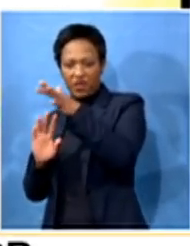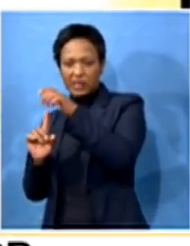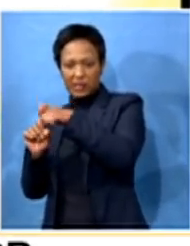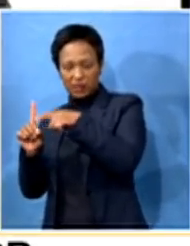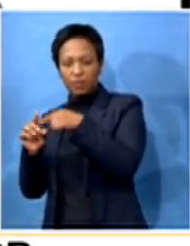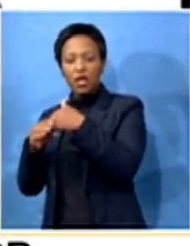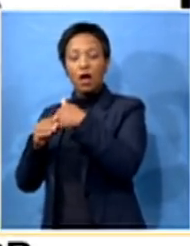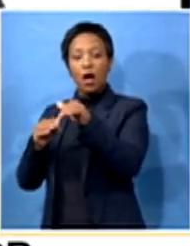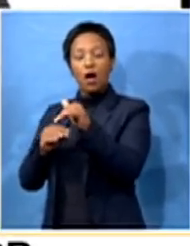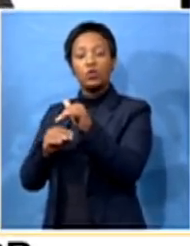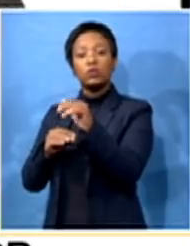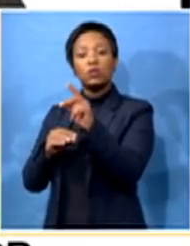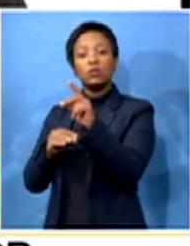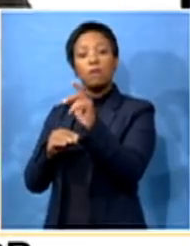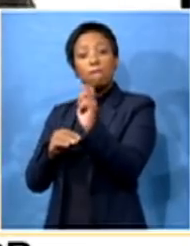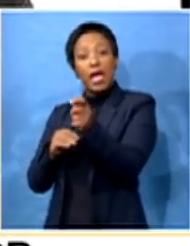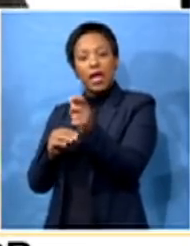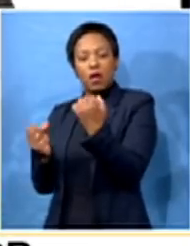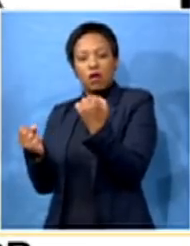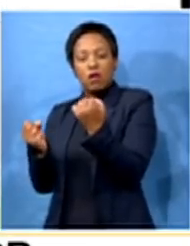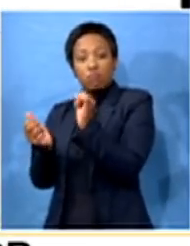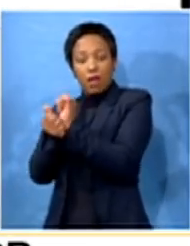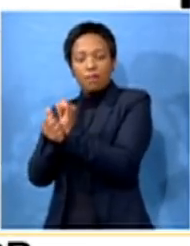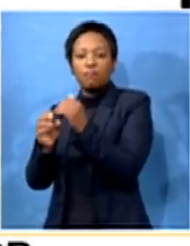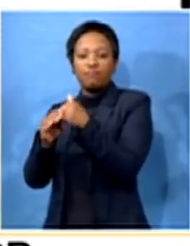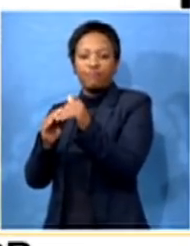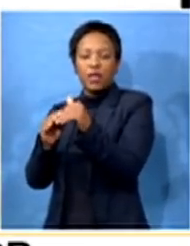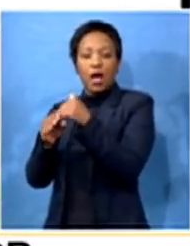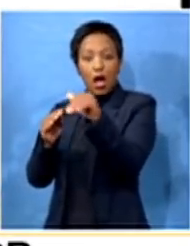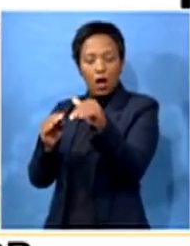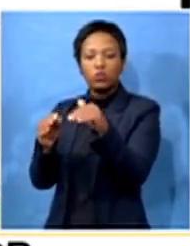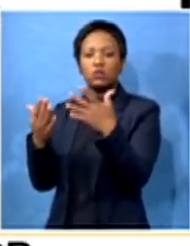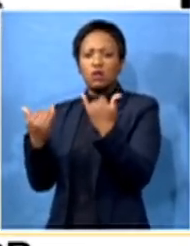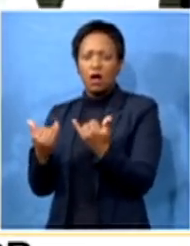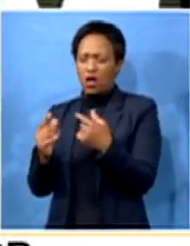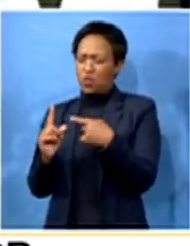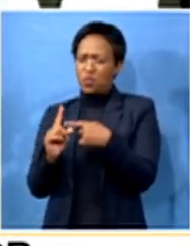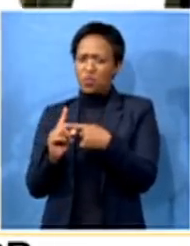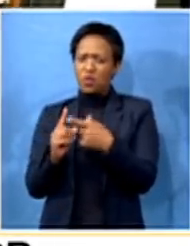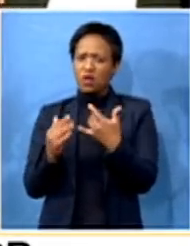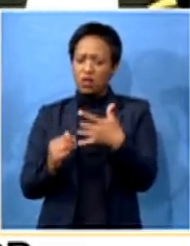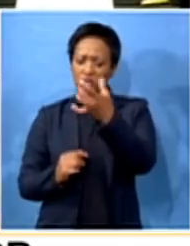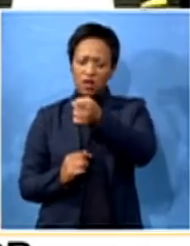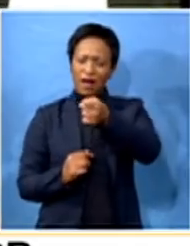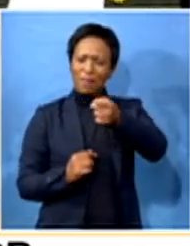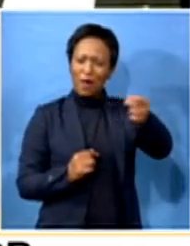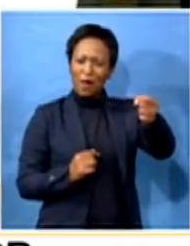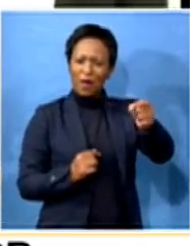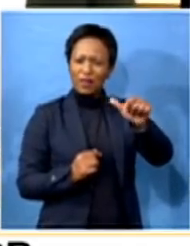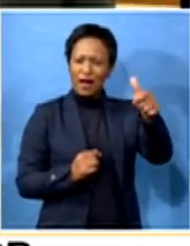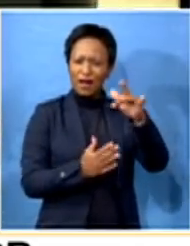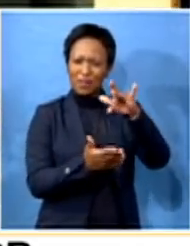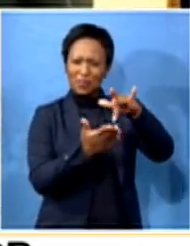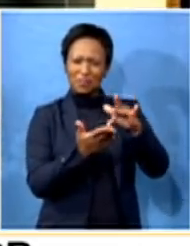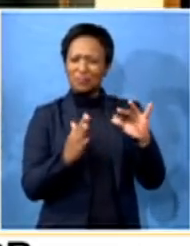explain to us how then you would consider and find your way clear to appoint her to another position,